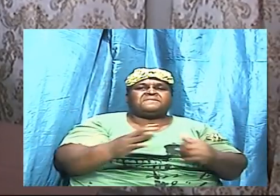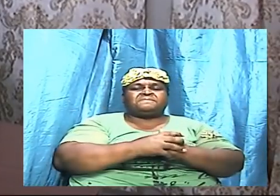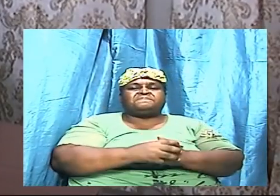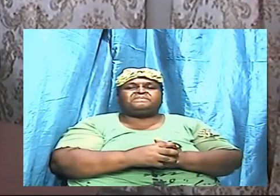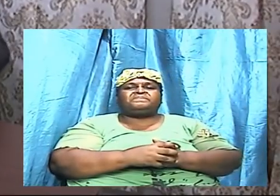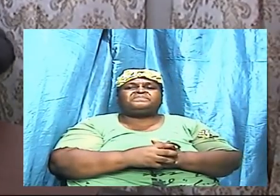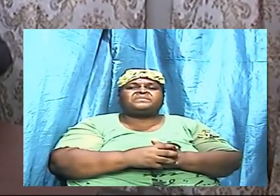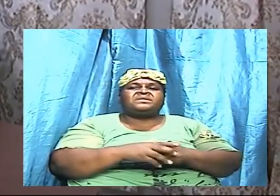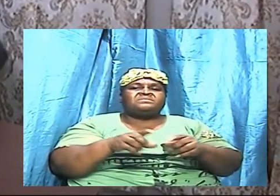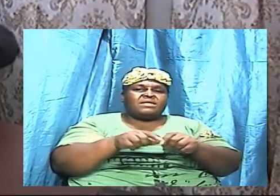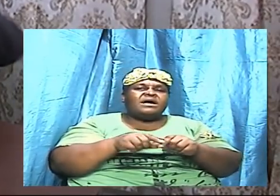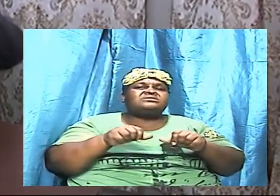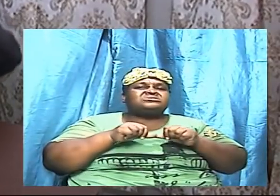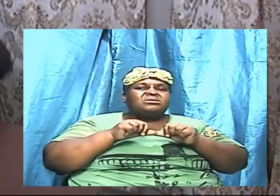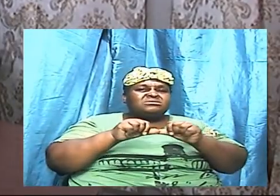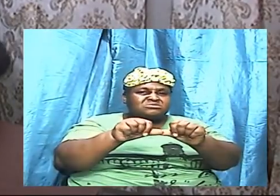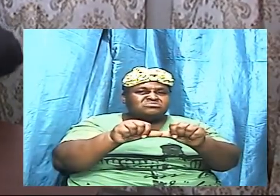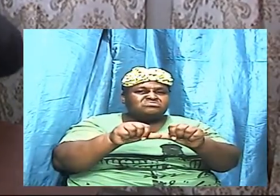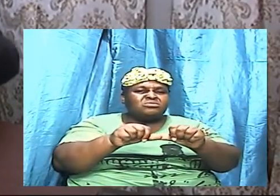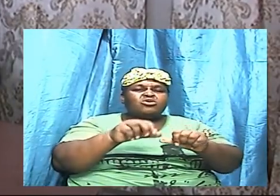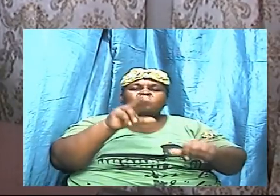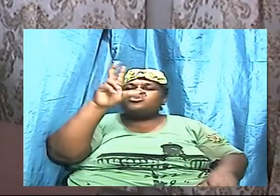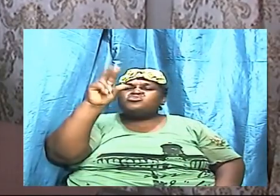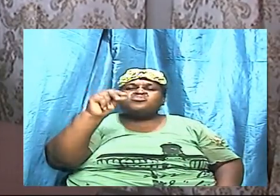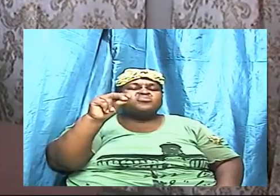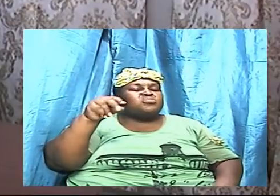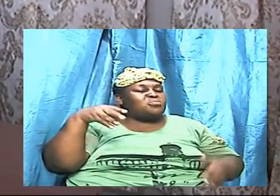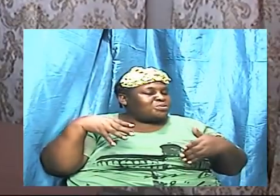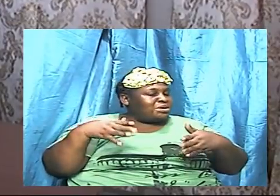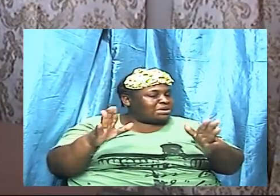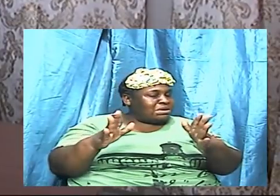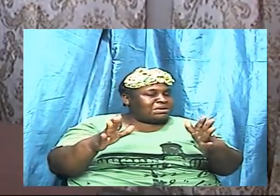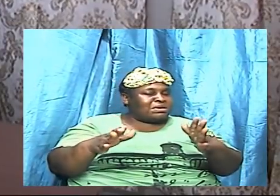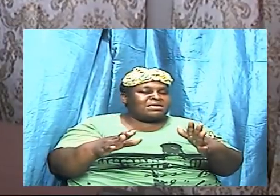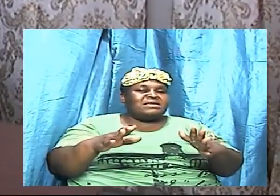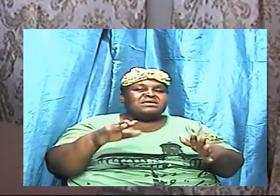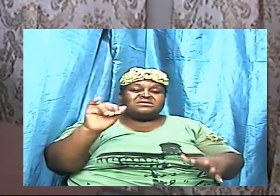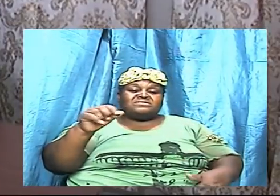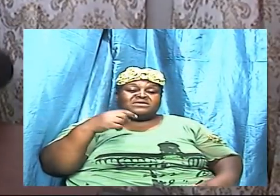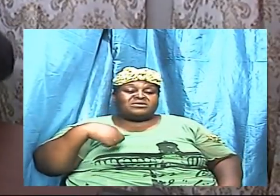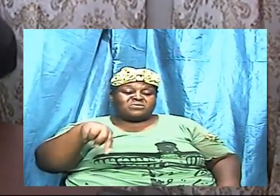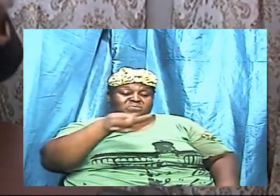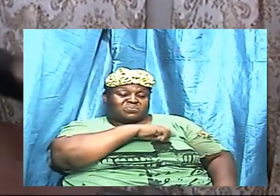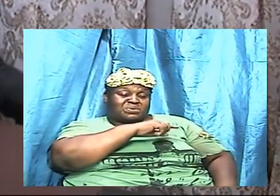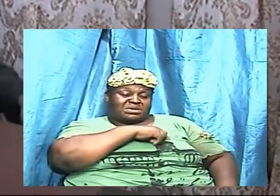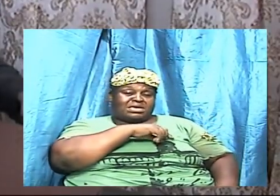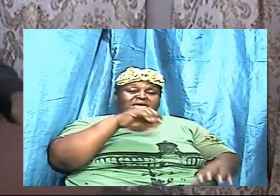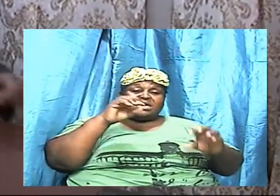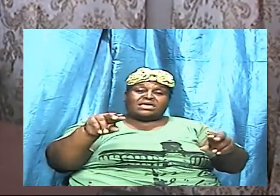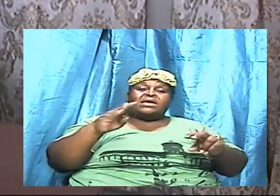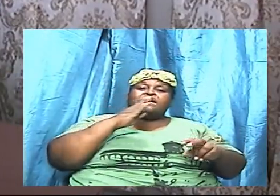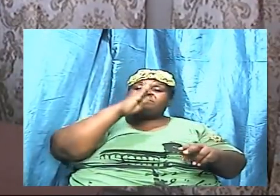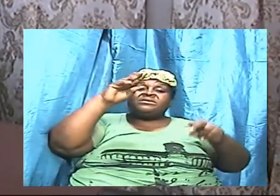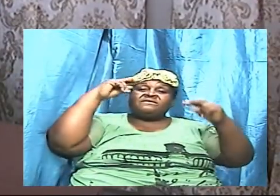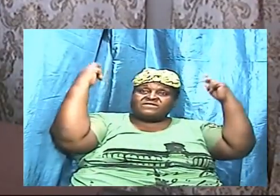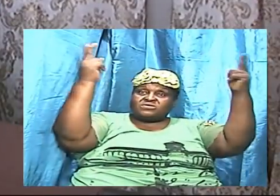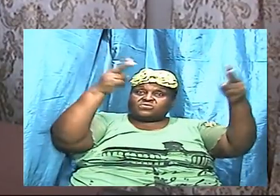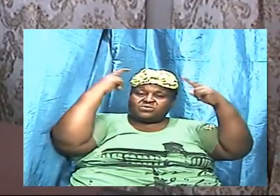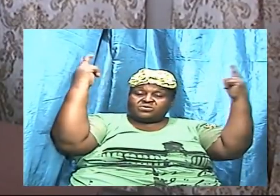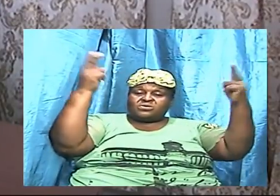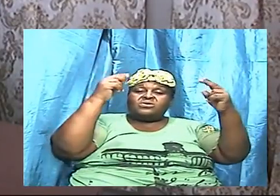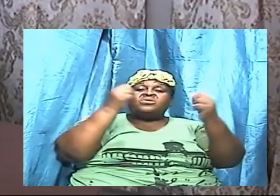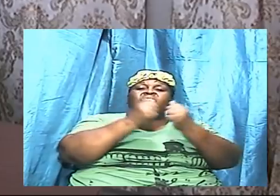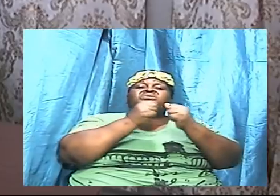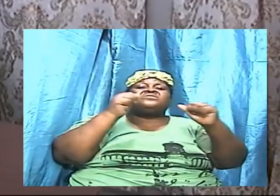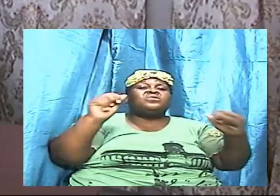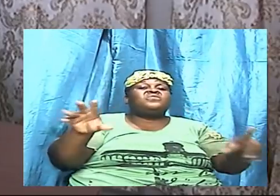is absolutely no way that we can be victorious without the